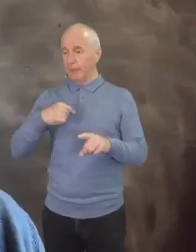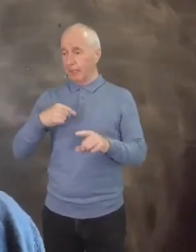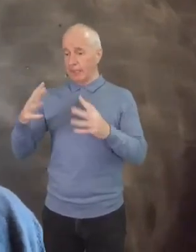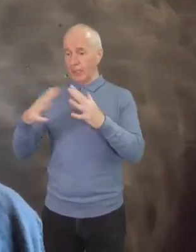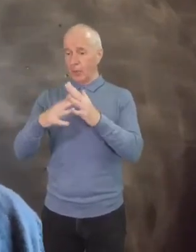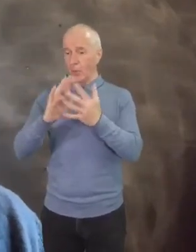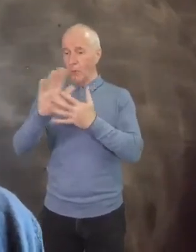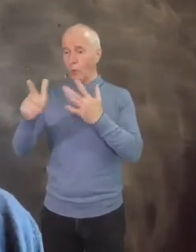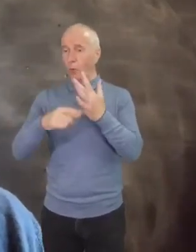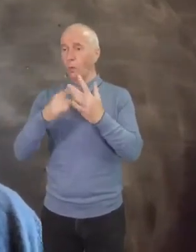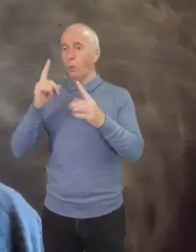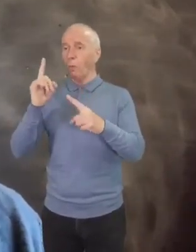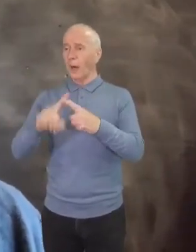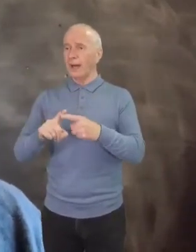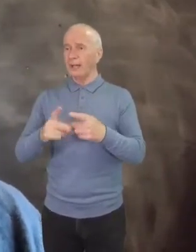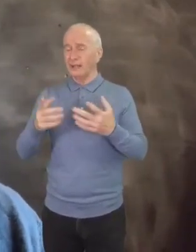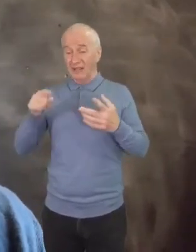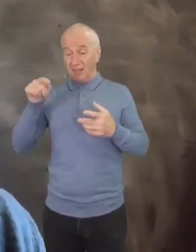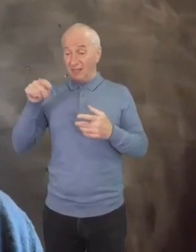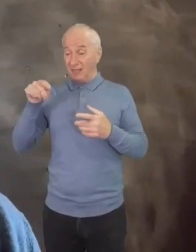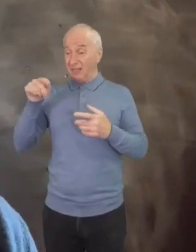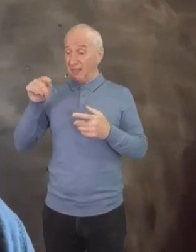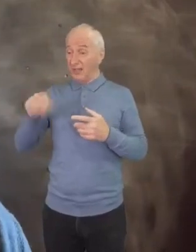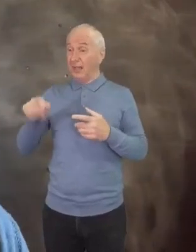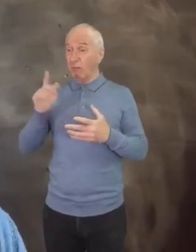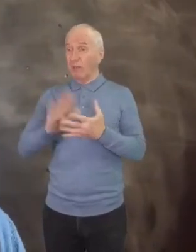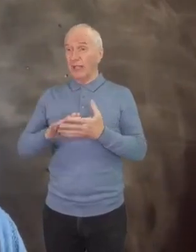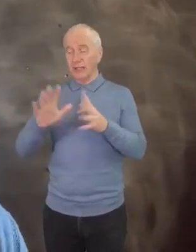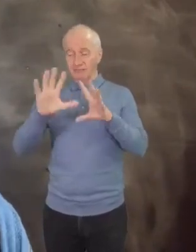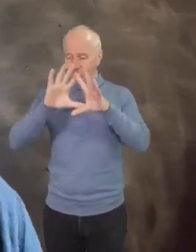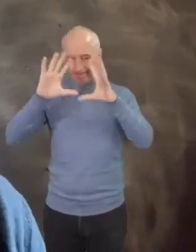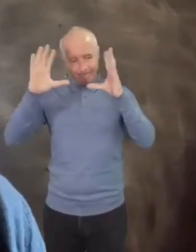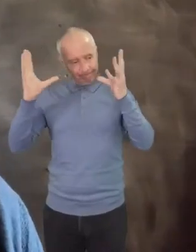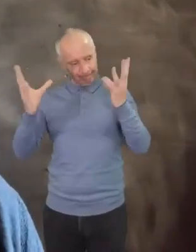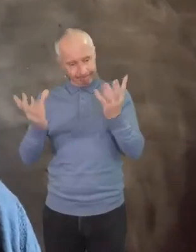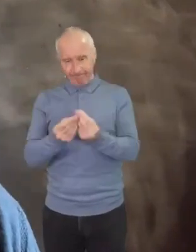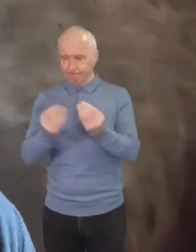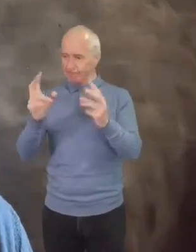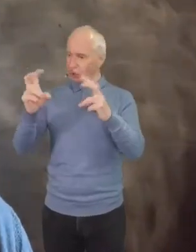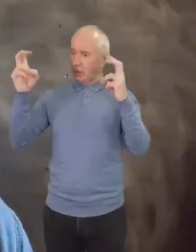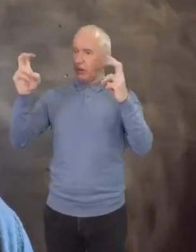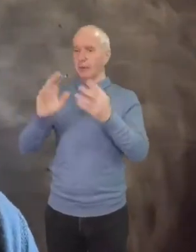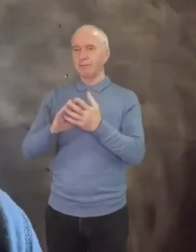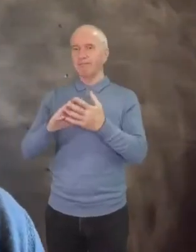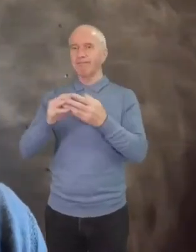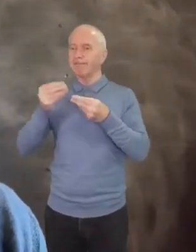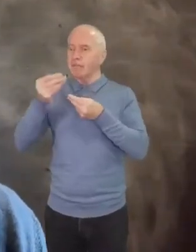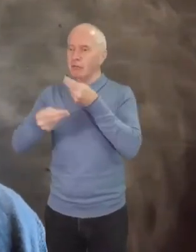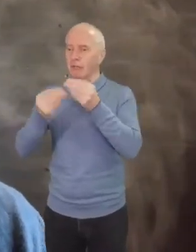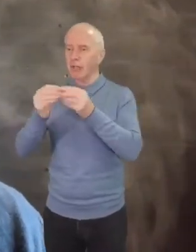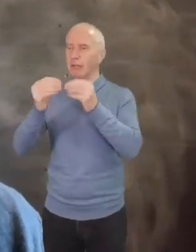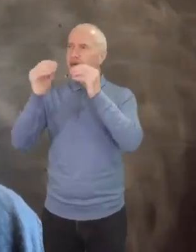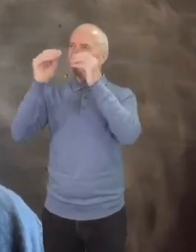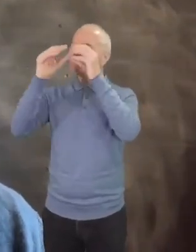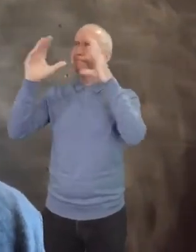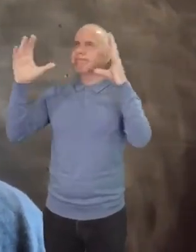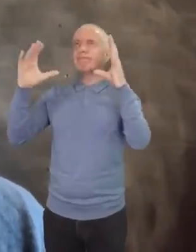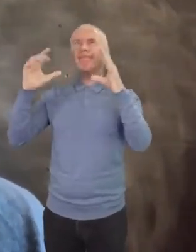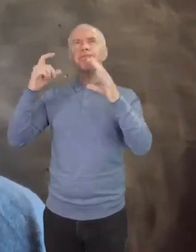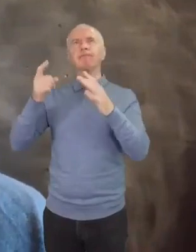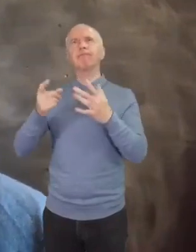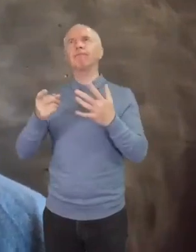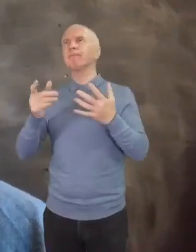So whiteness is an all-encompassing term describing an imagination that often unconsciously